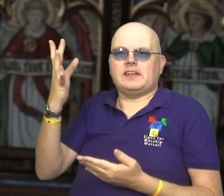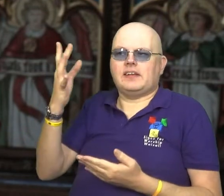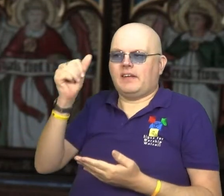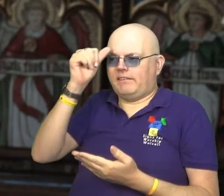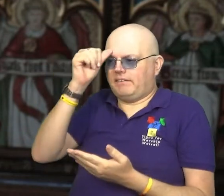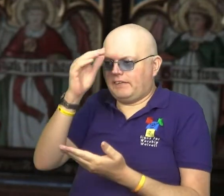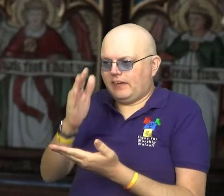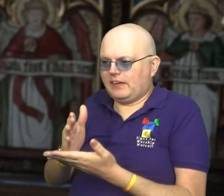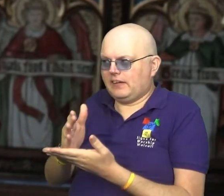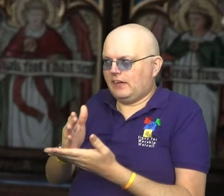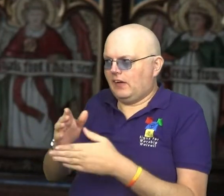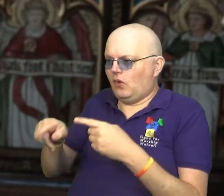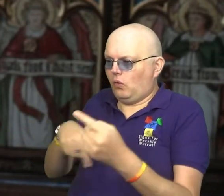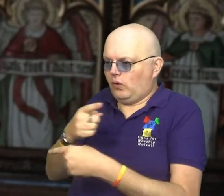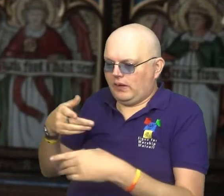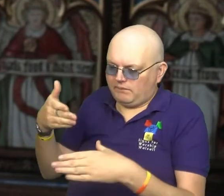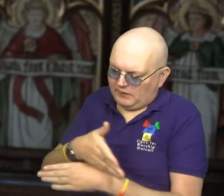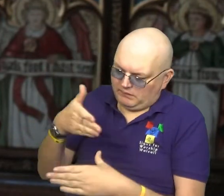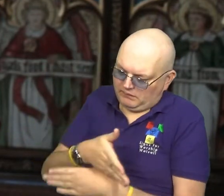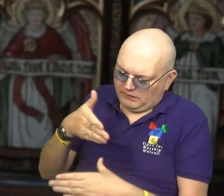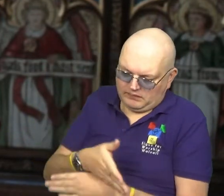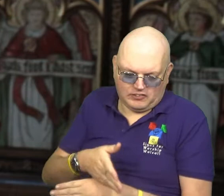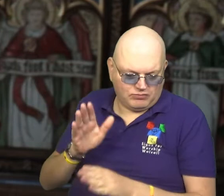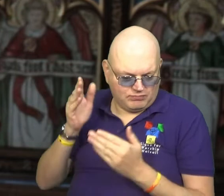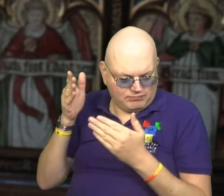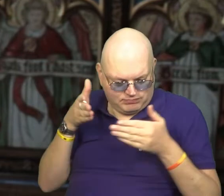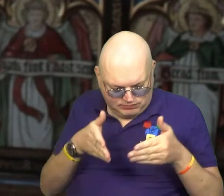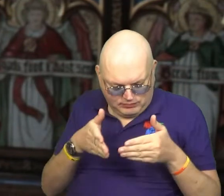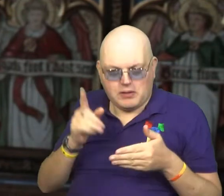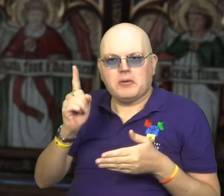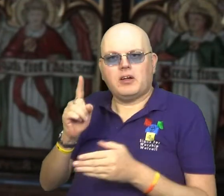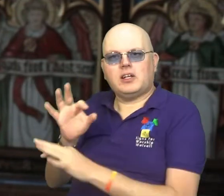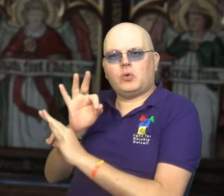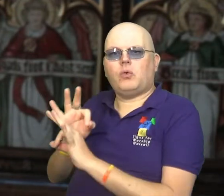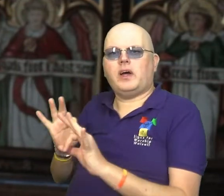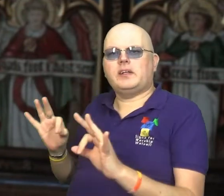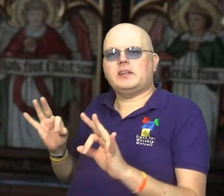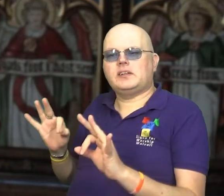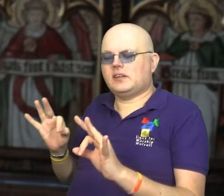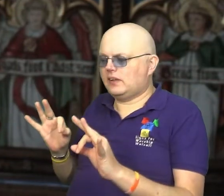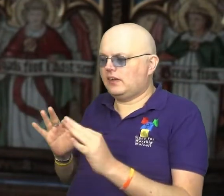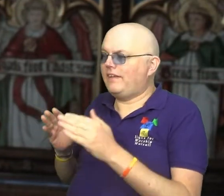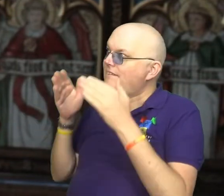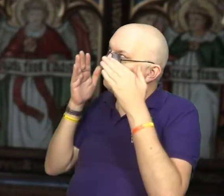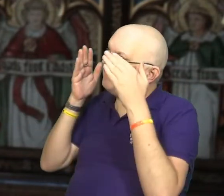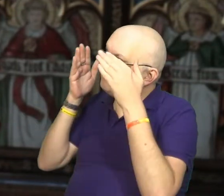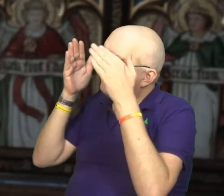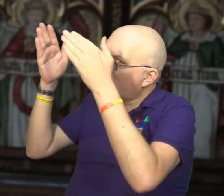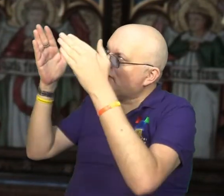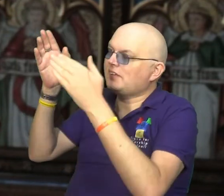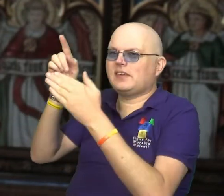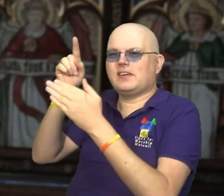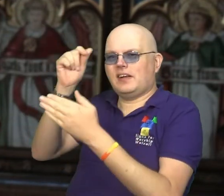about our faith while we're busy, busy, busy. But in the quietness, you can let